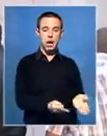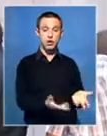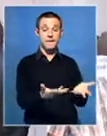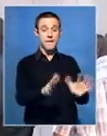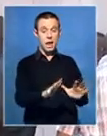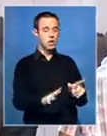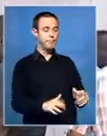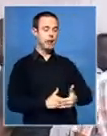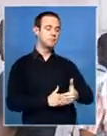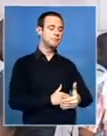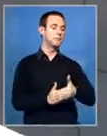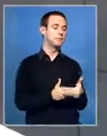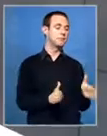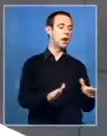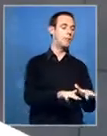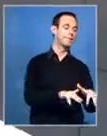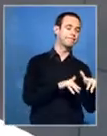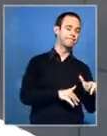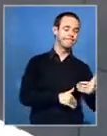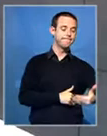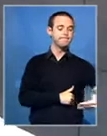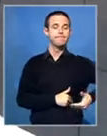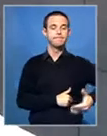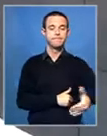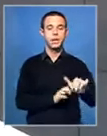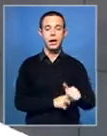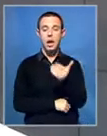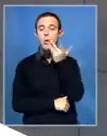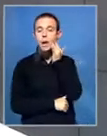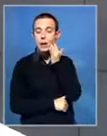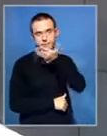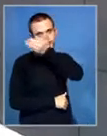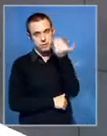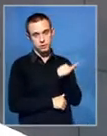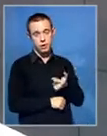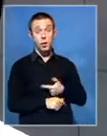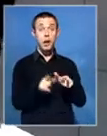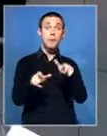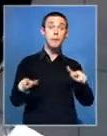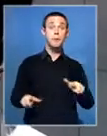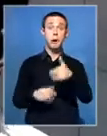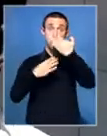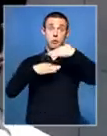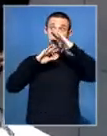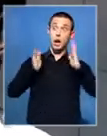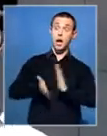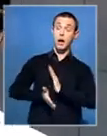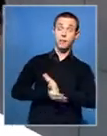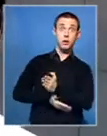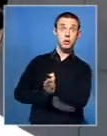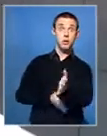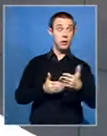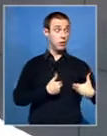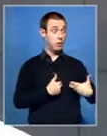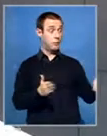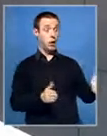And the Botswanas are not happy. The only orders are that Deputy Speaker, Speaker and Vice President be